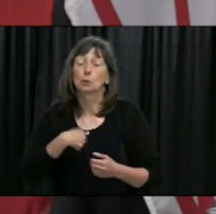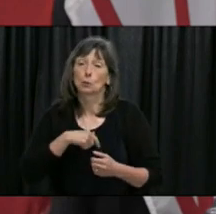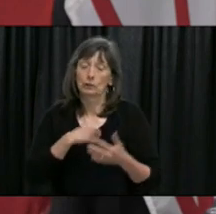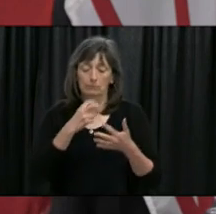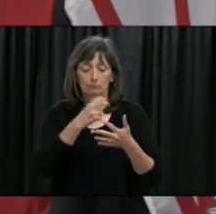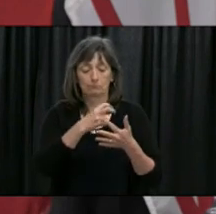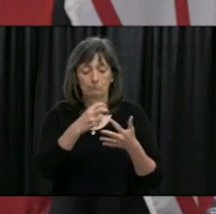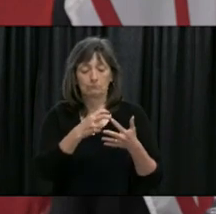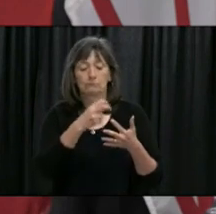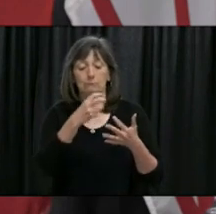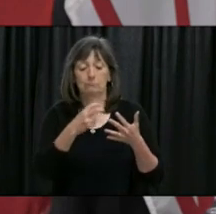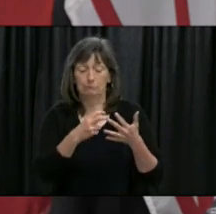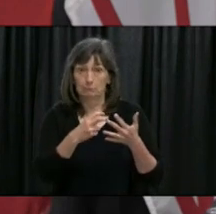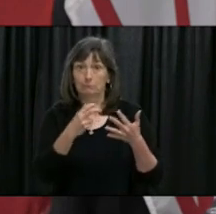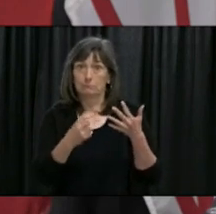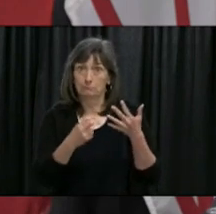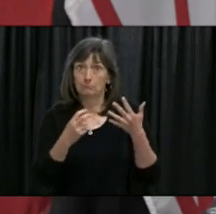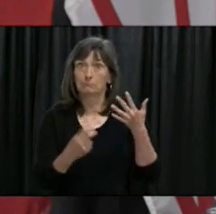important that we put those conditions